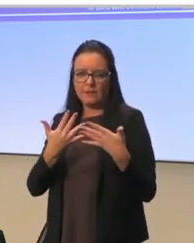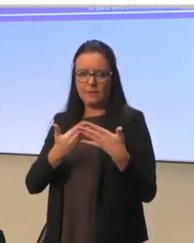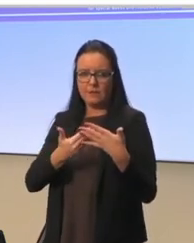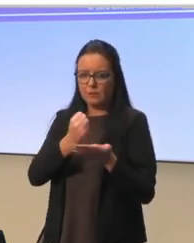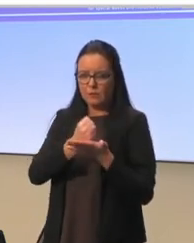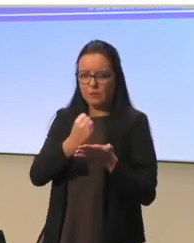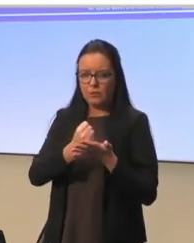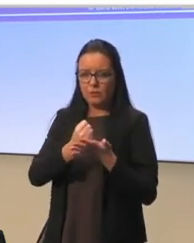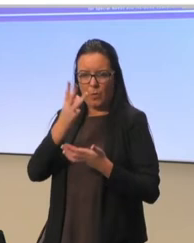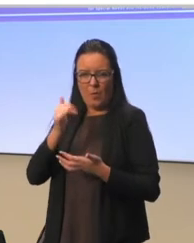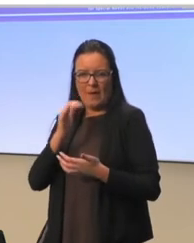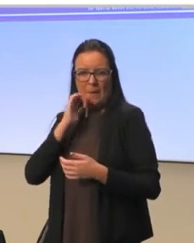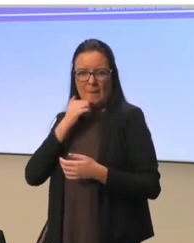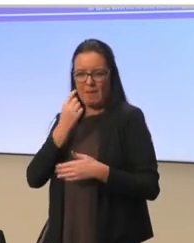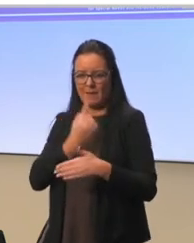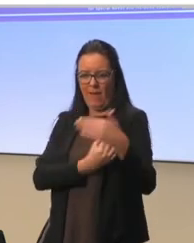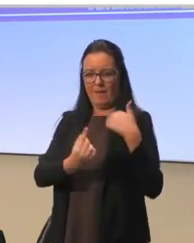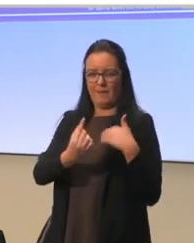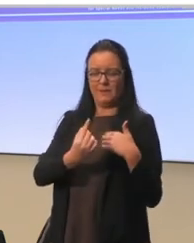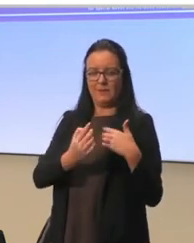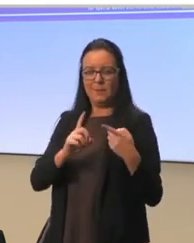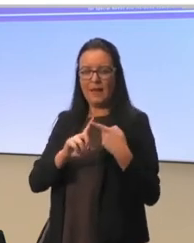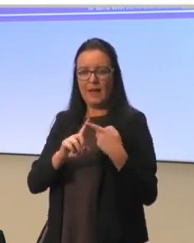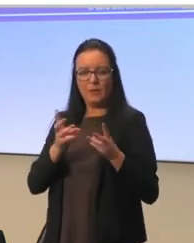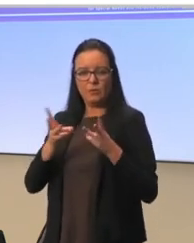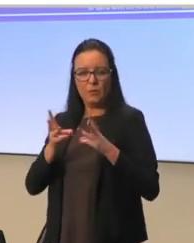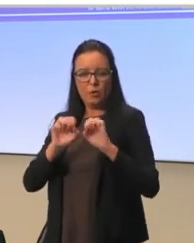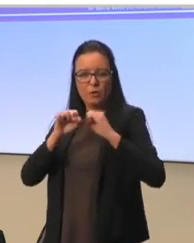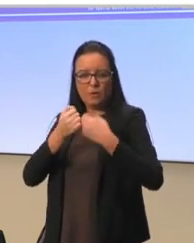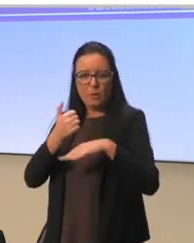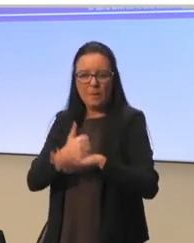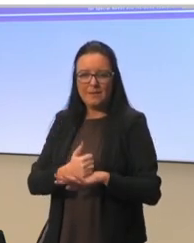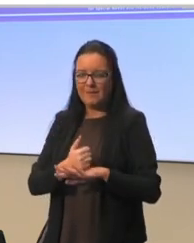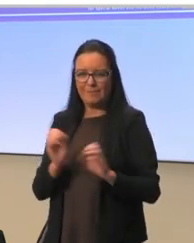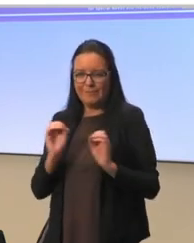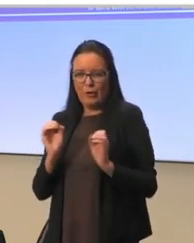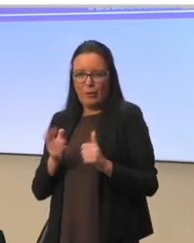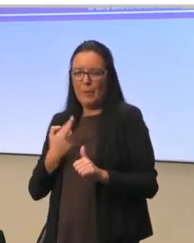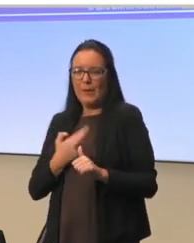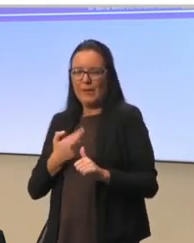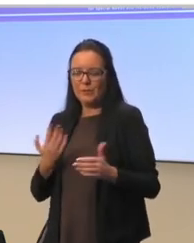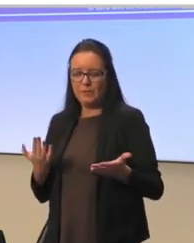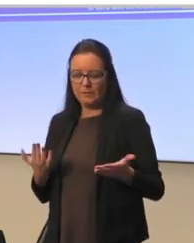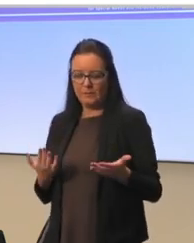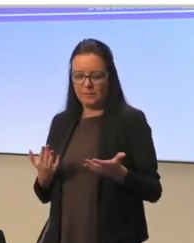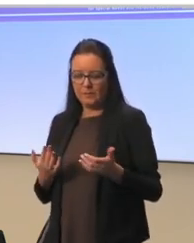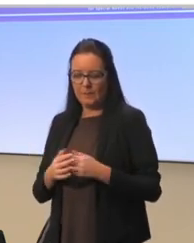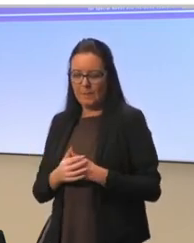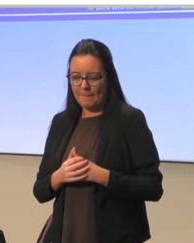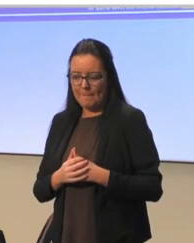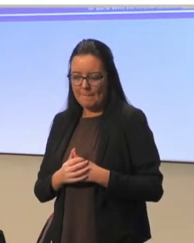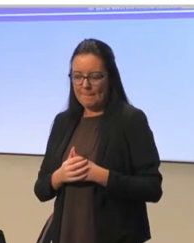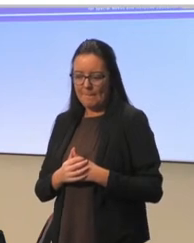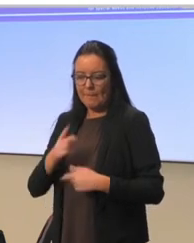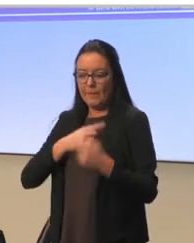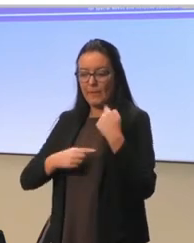more autonomous and work on a self-regulated basis, and they were not prepared for that. Then we need